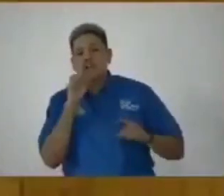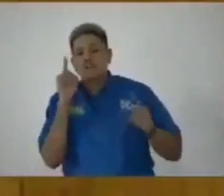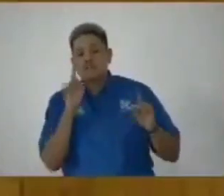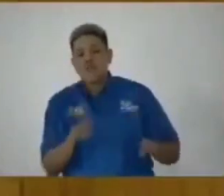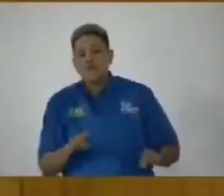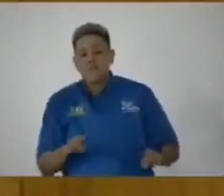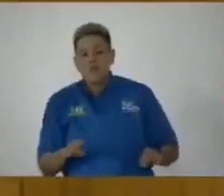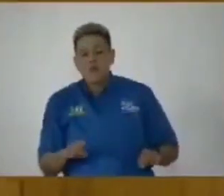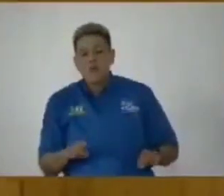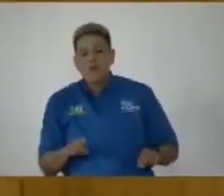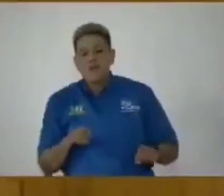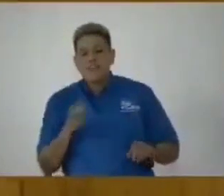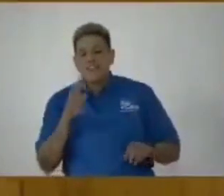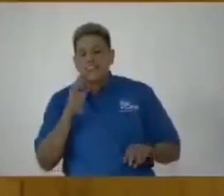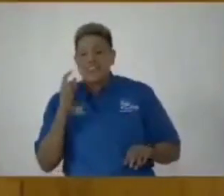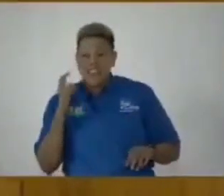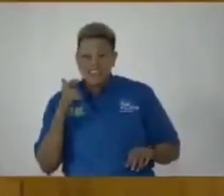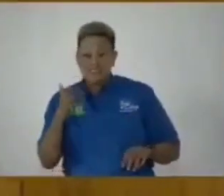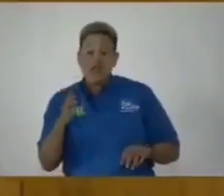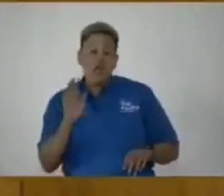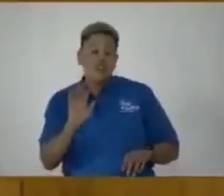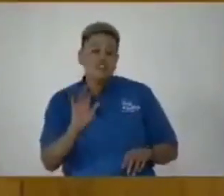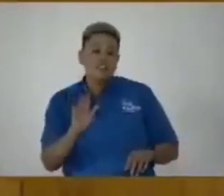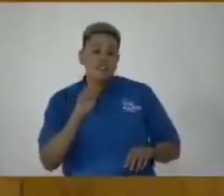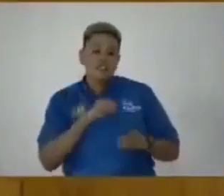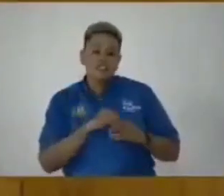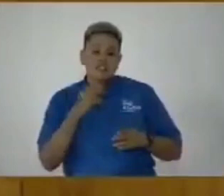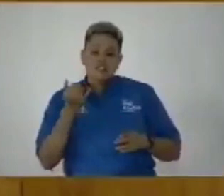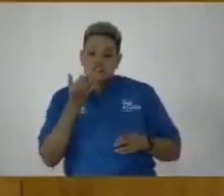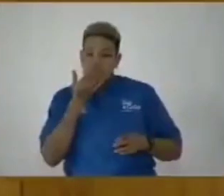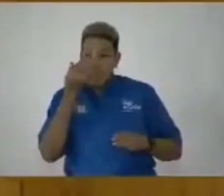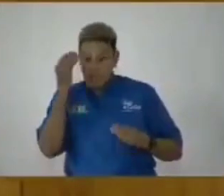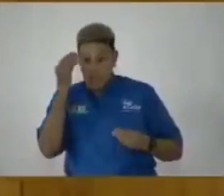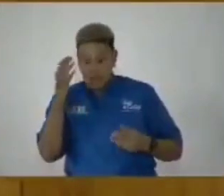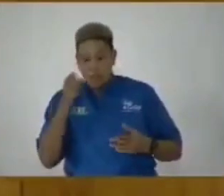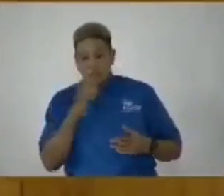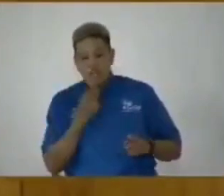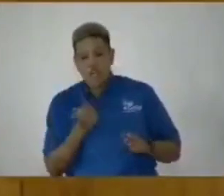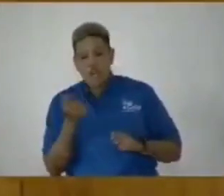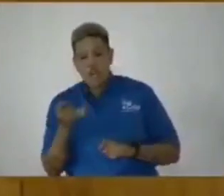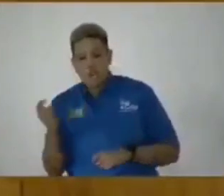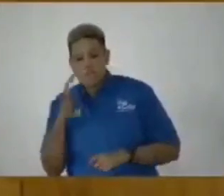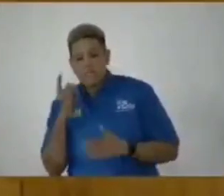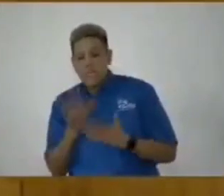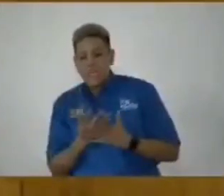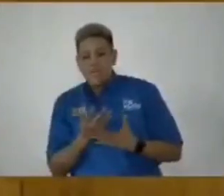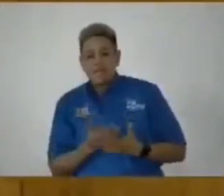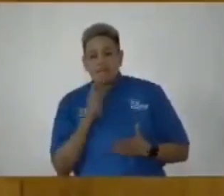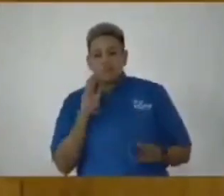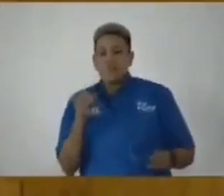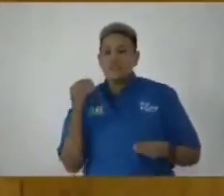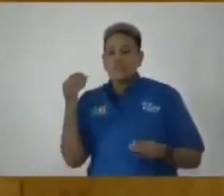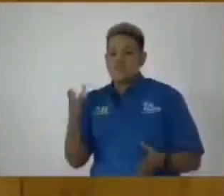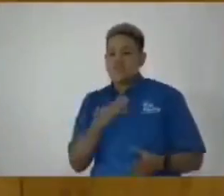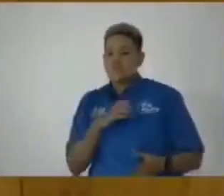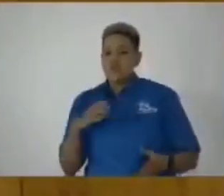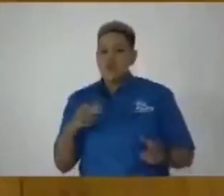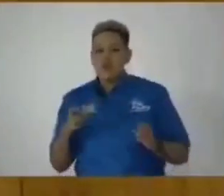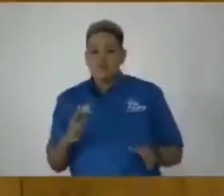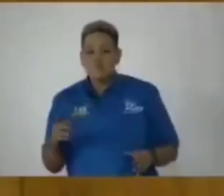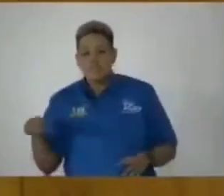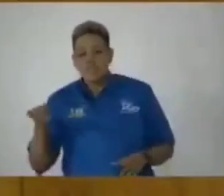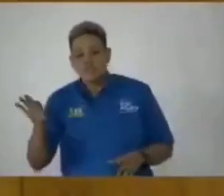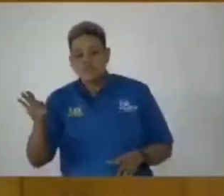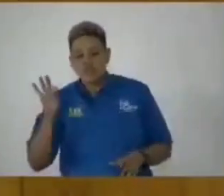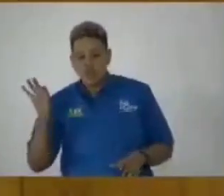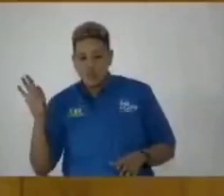insofar as it, in a misleading way, omitted evidence that was given to the Commission. And they have